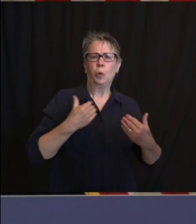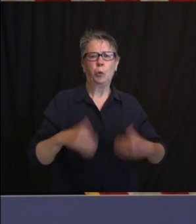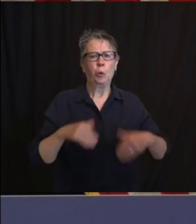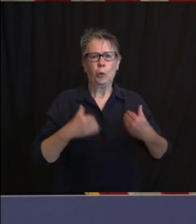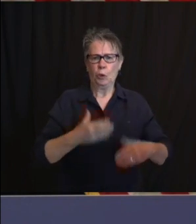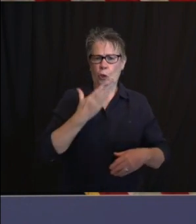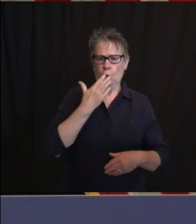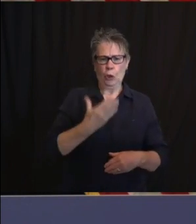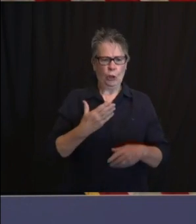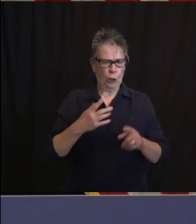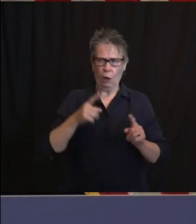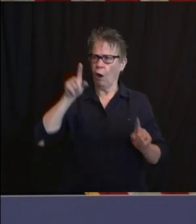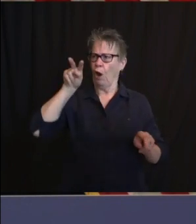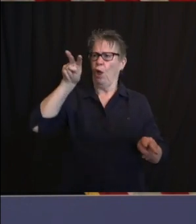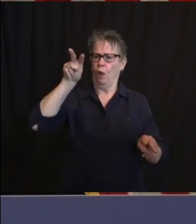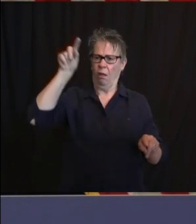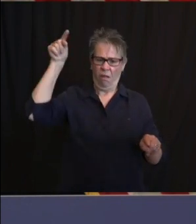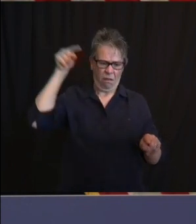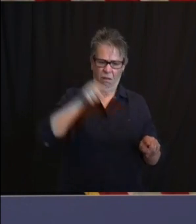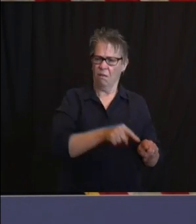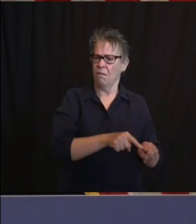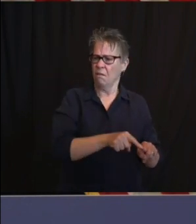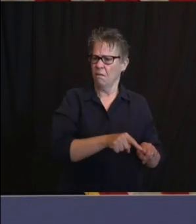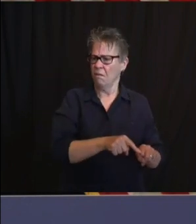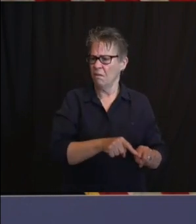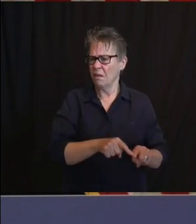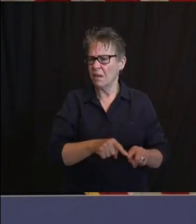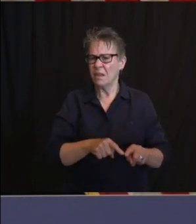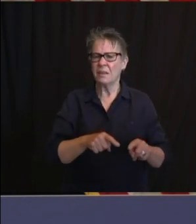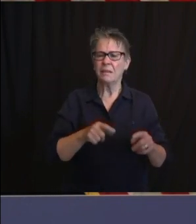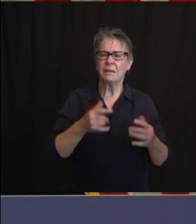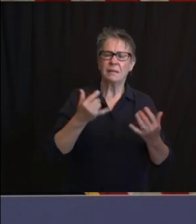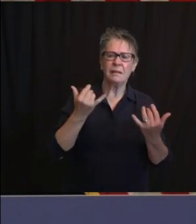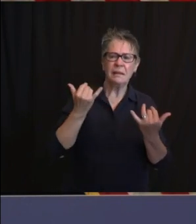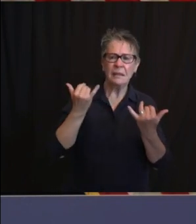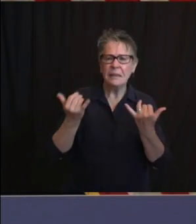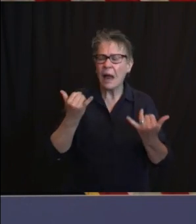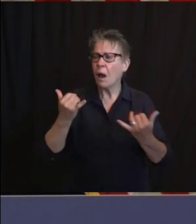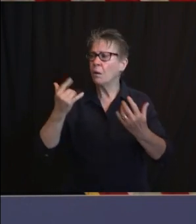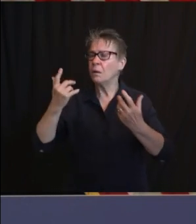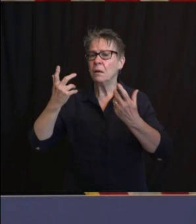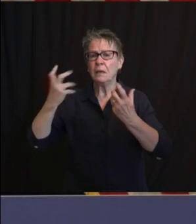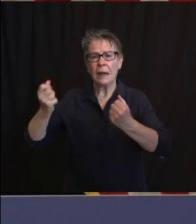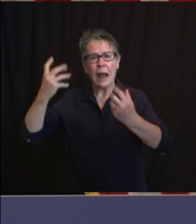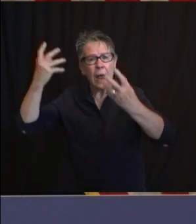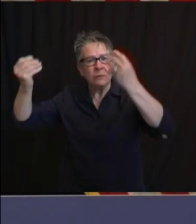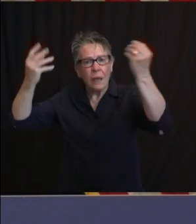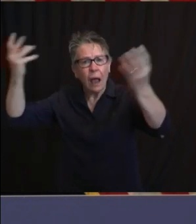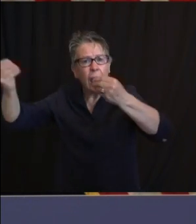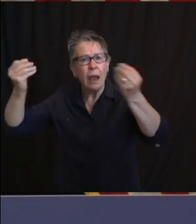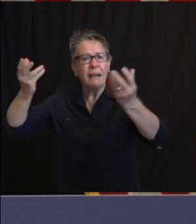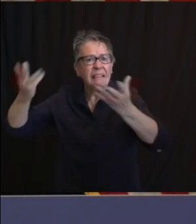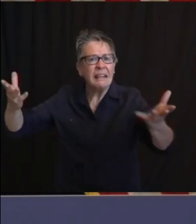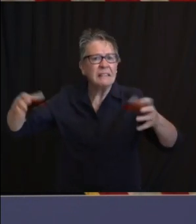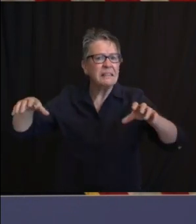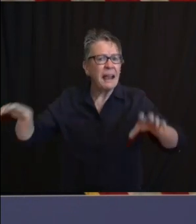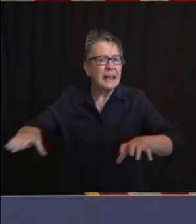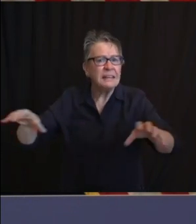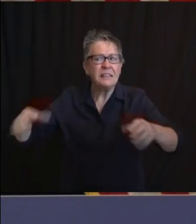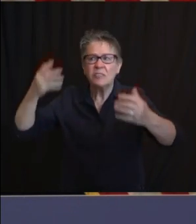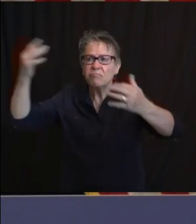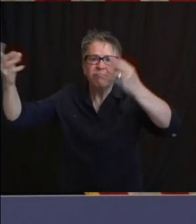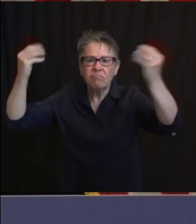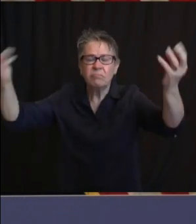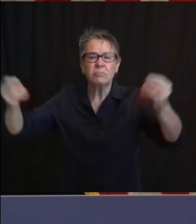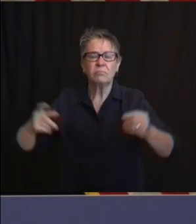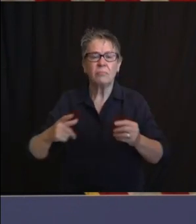Would we pull back or what would that look like? Yeah, we would. I just hope we don't have to. As I've said, we've driven, we're going through hell and back here.